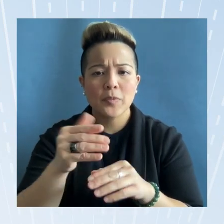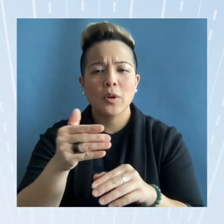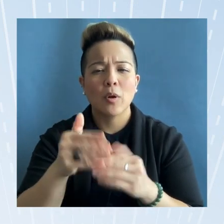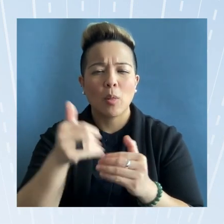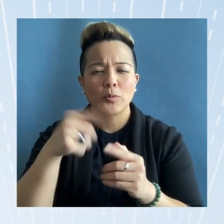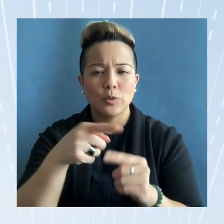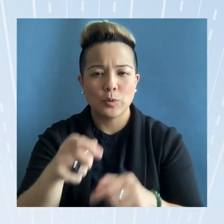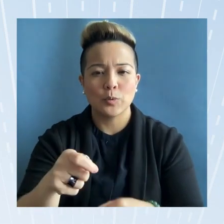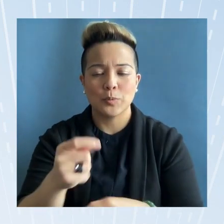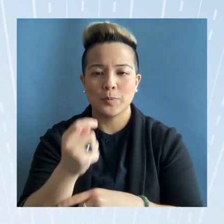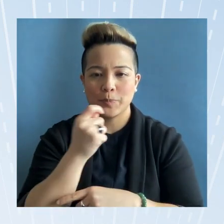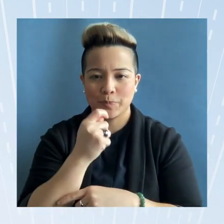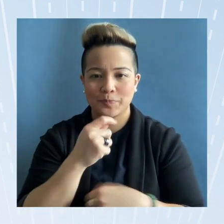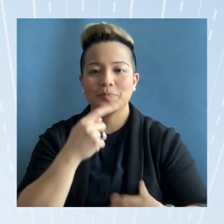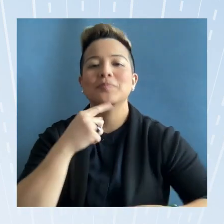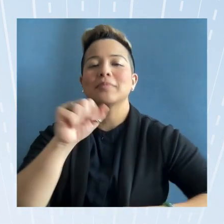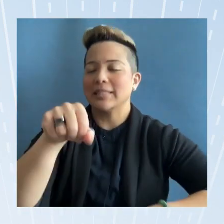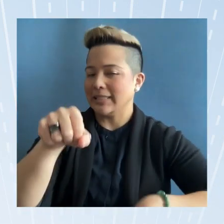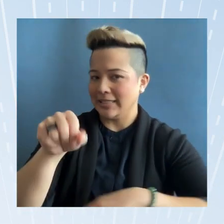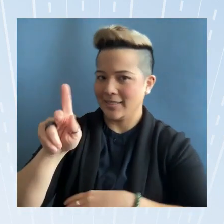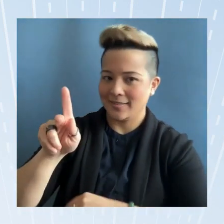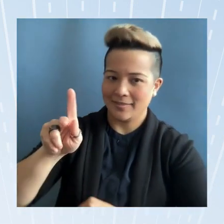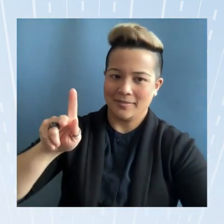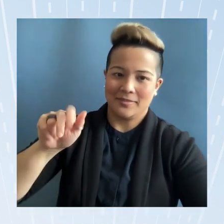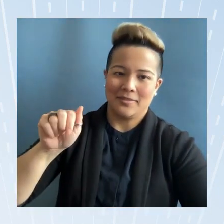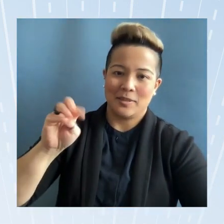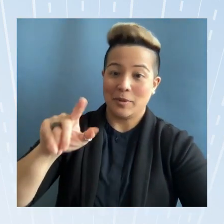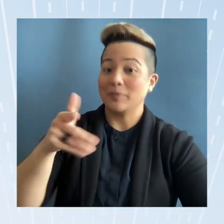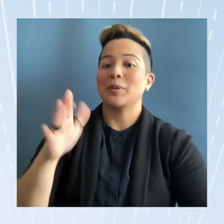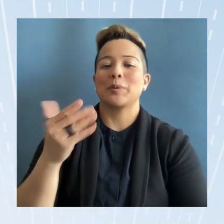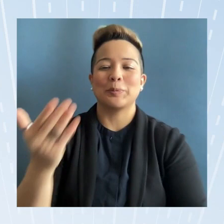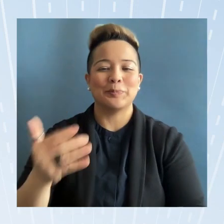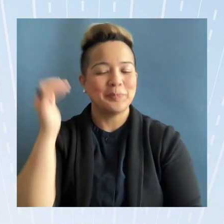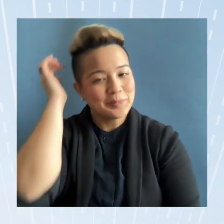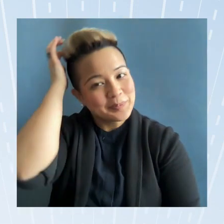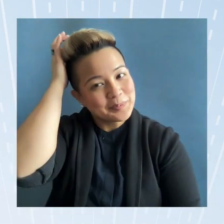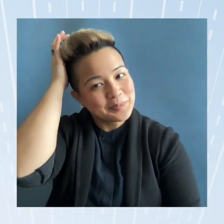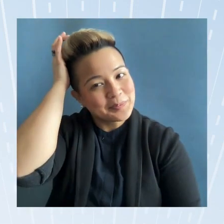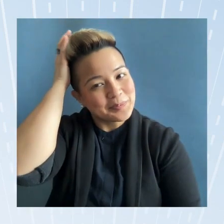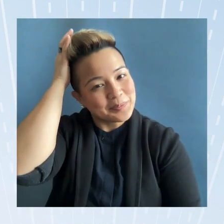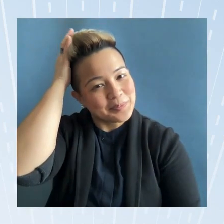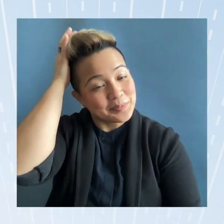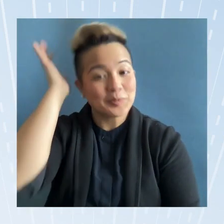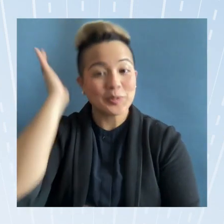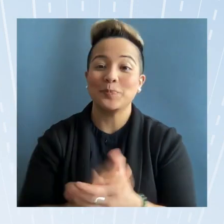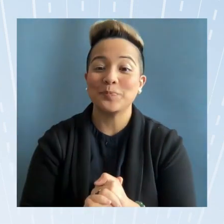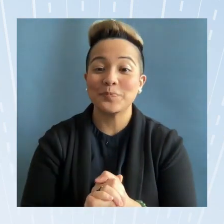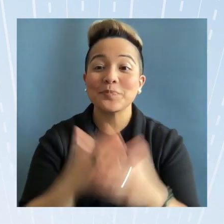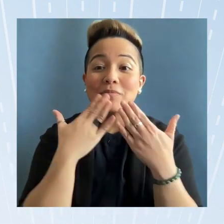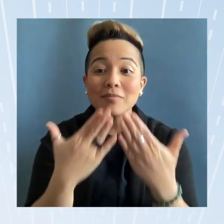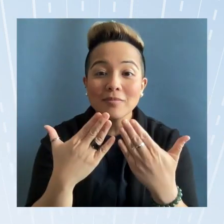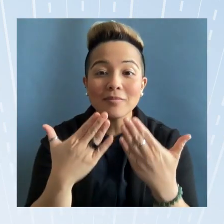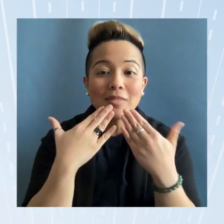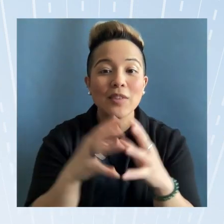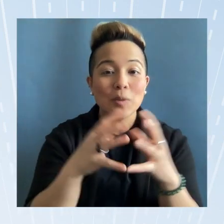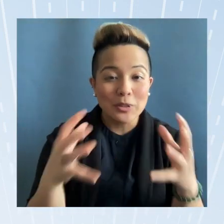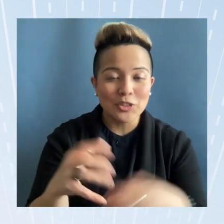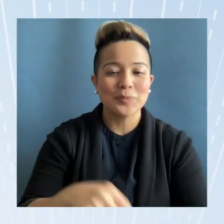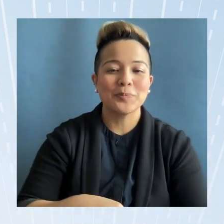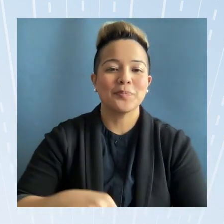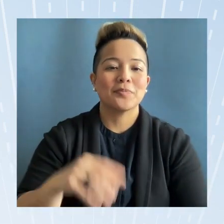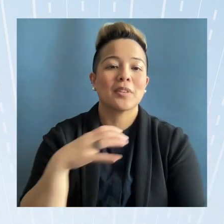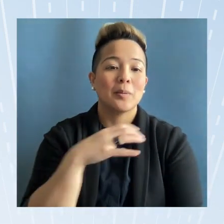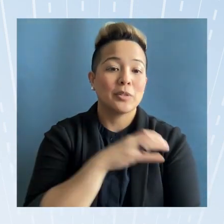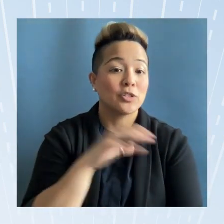yes there we go all right so thank you thank you very much Commissioner